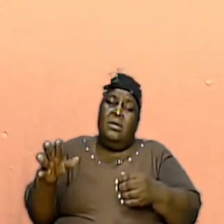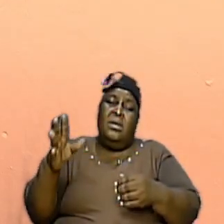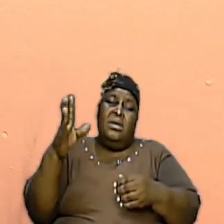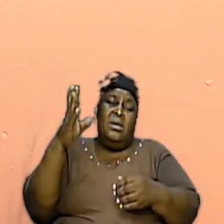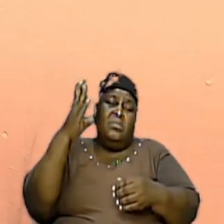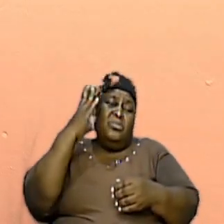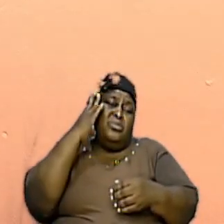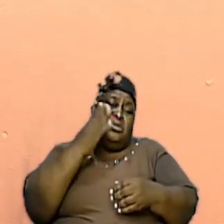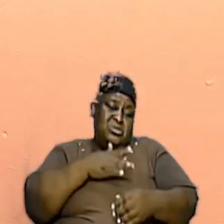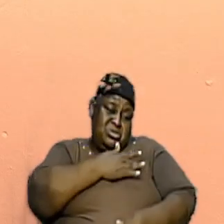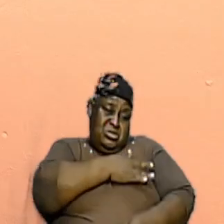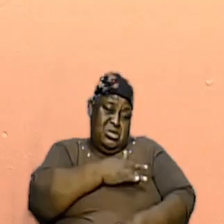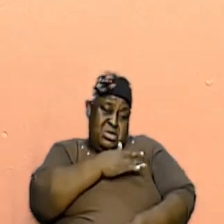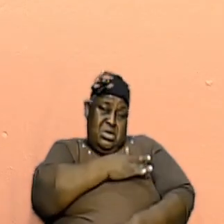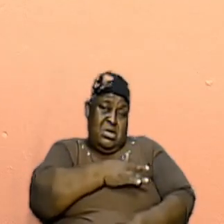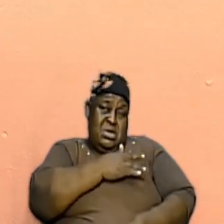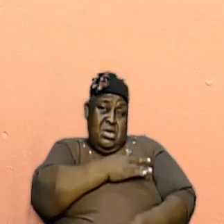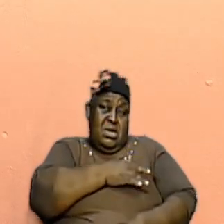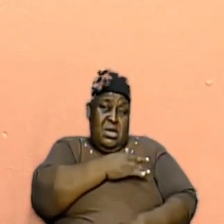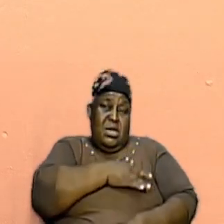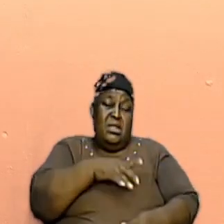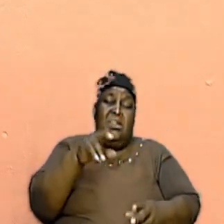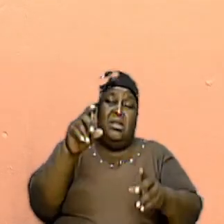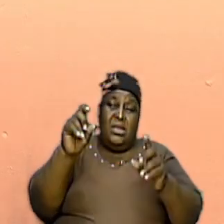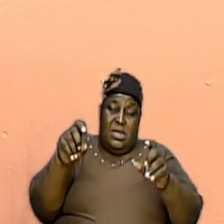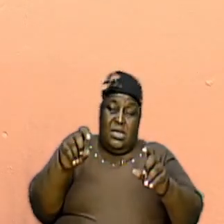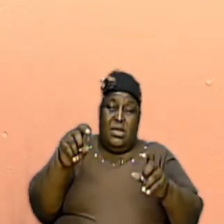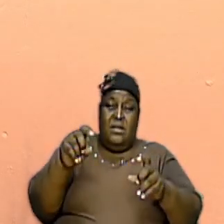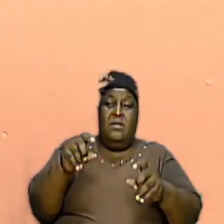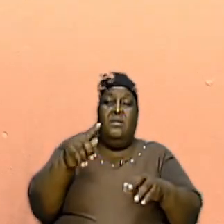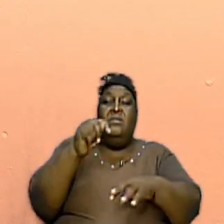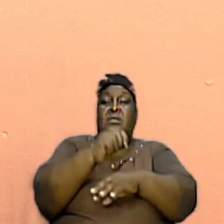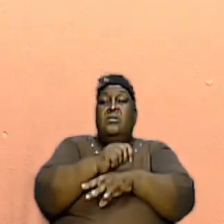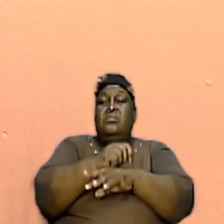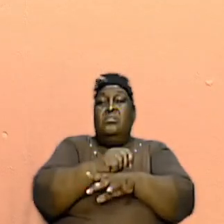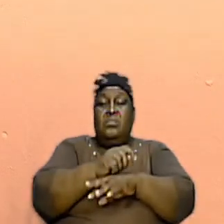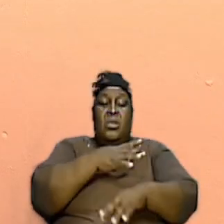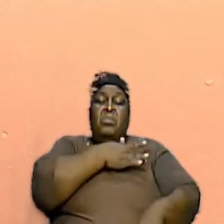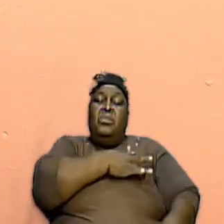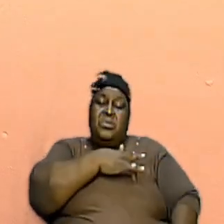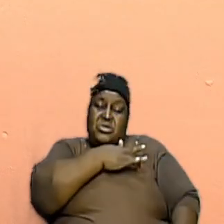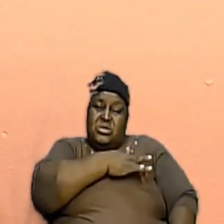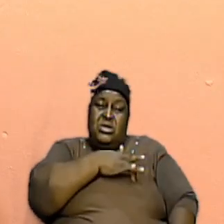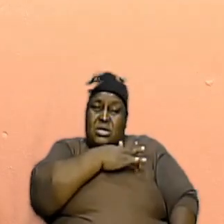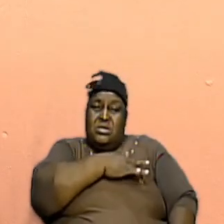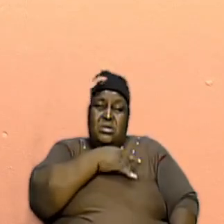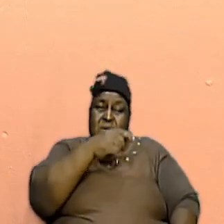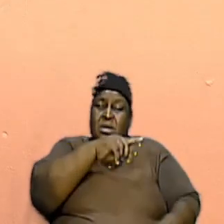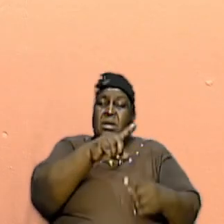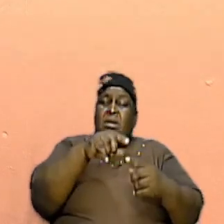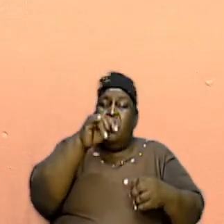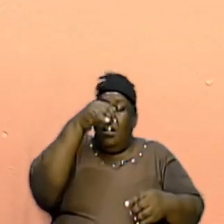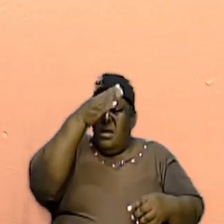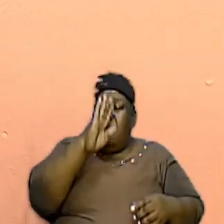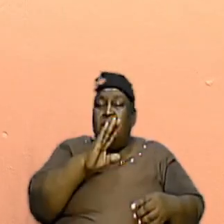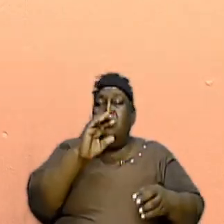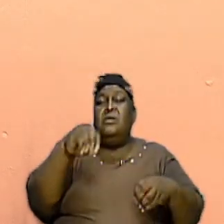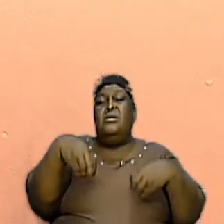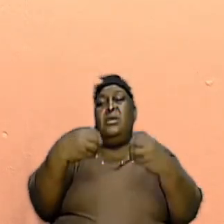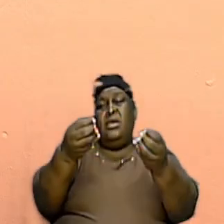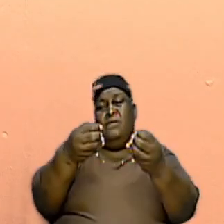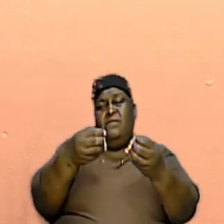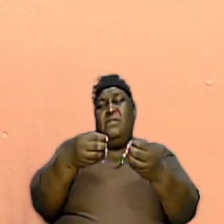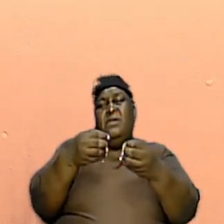tabernacle, so that we appreciate the fact that God, when He gave the instructions to